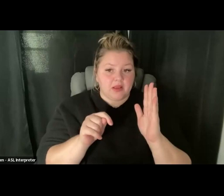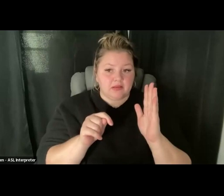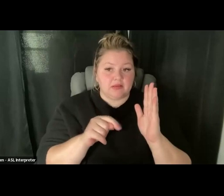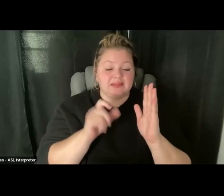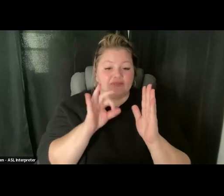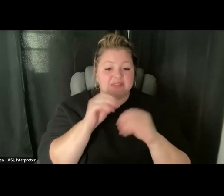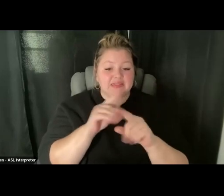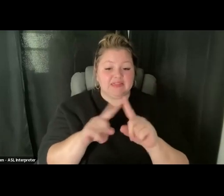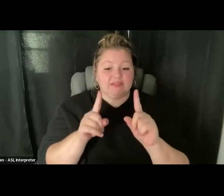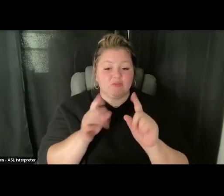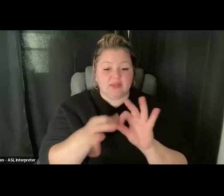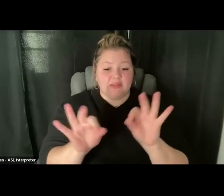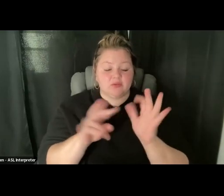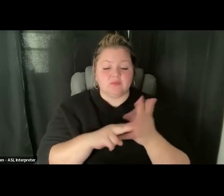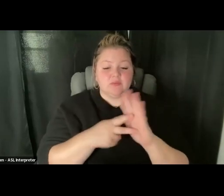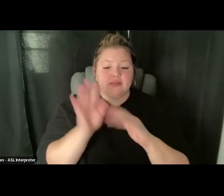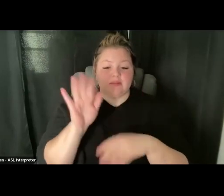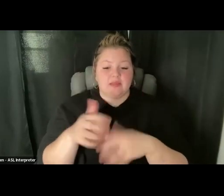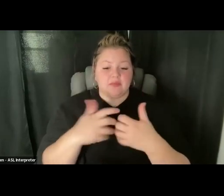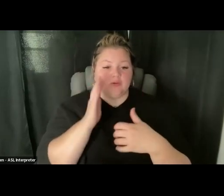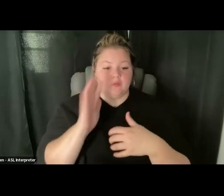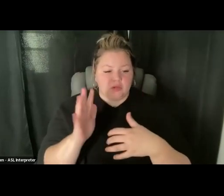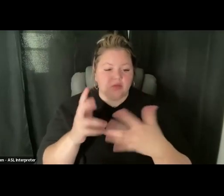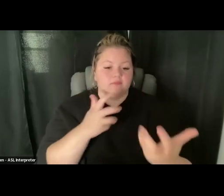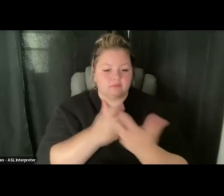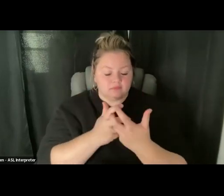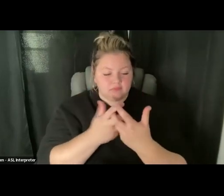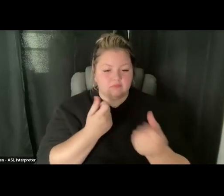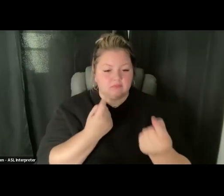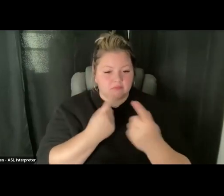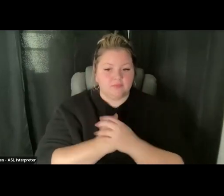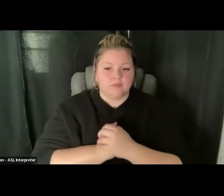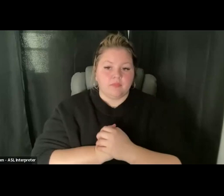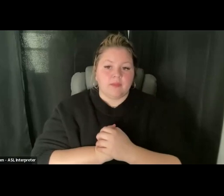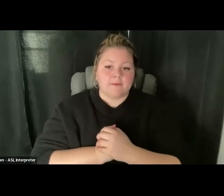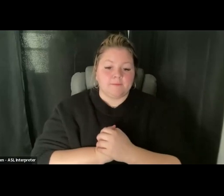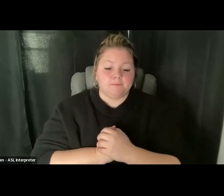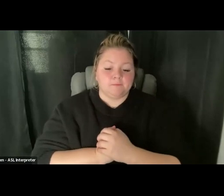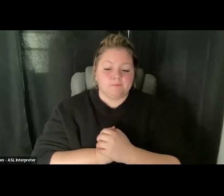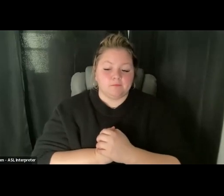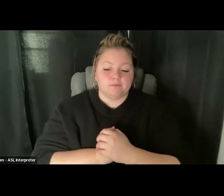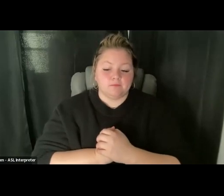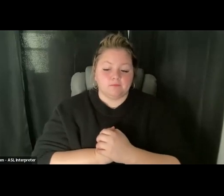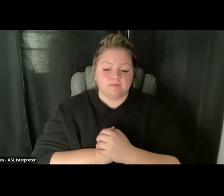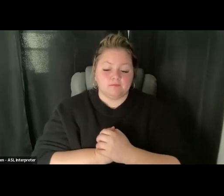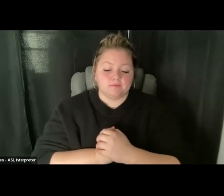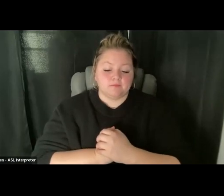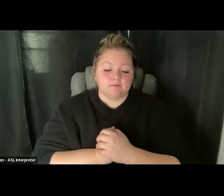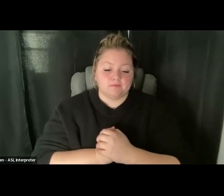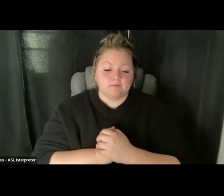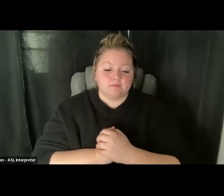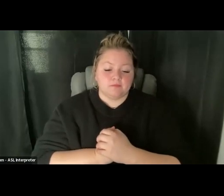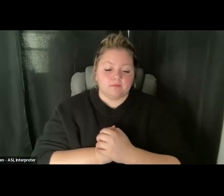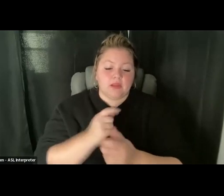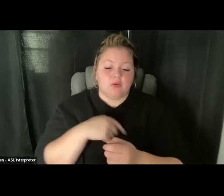accommodate those languages, audio and on screen. And we do a tremendous amount of